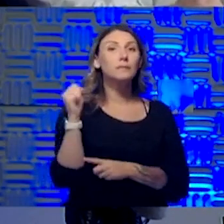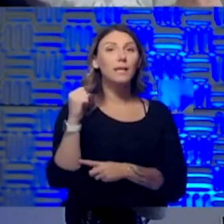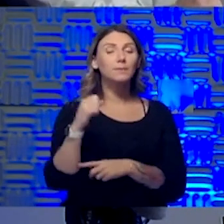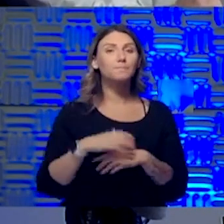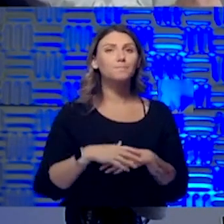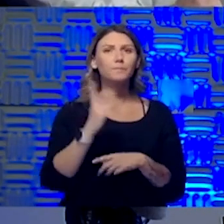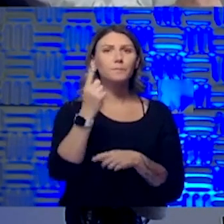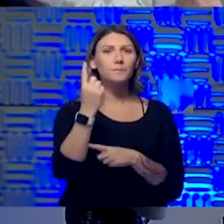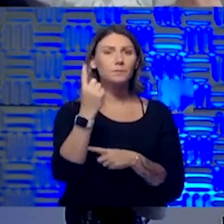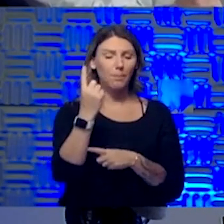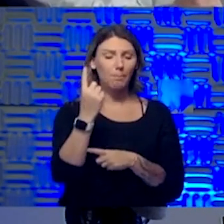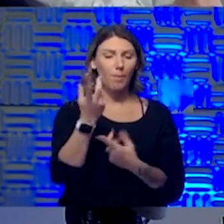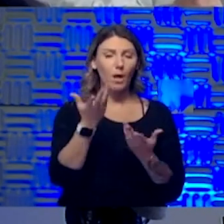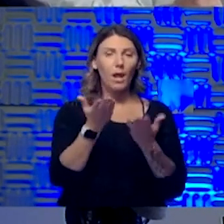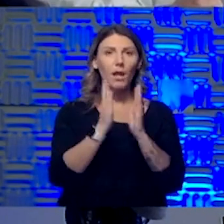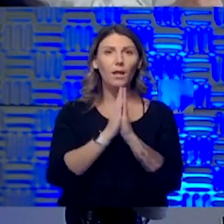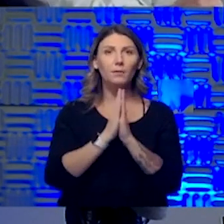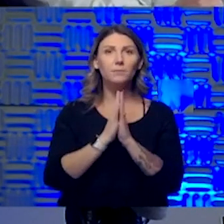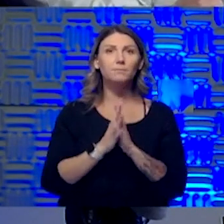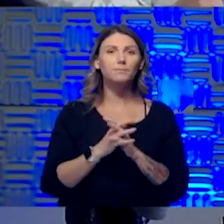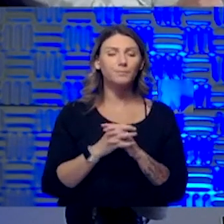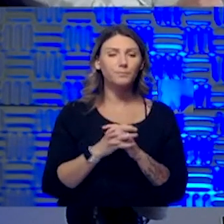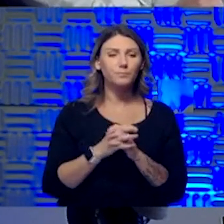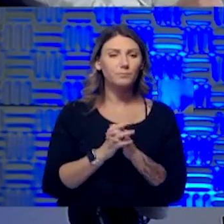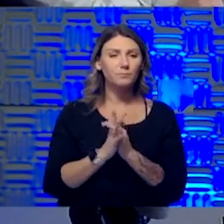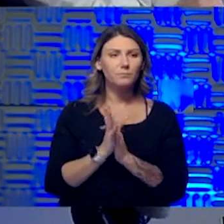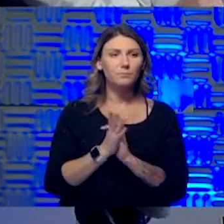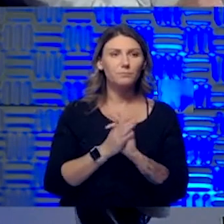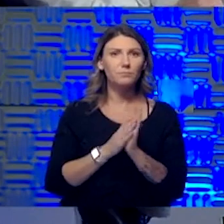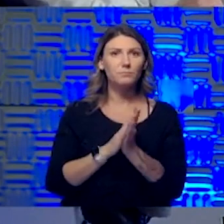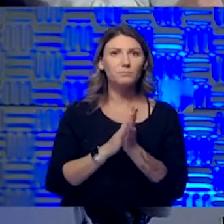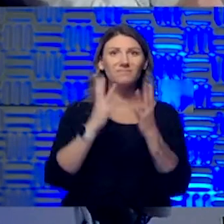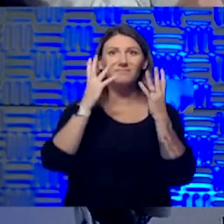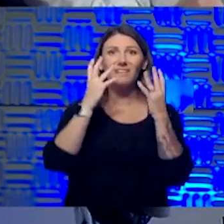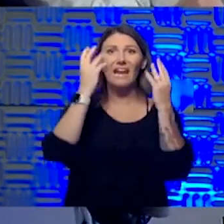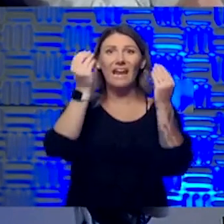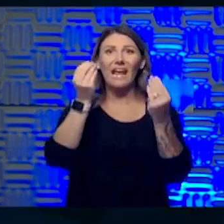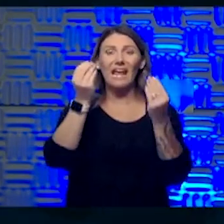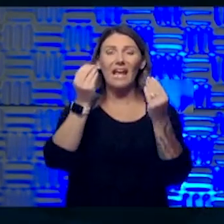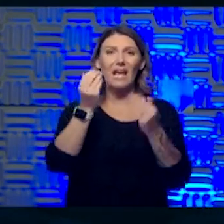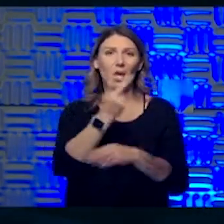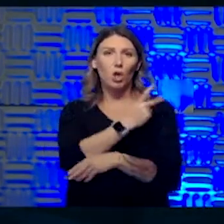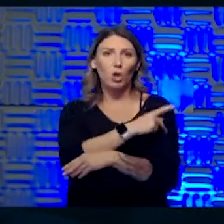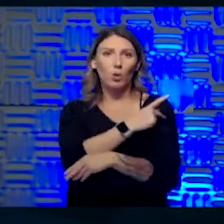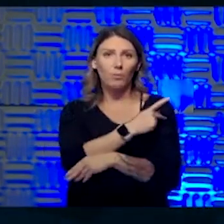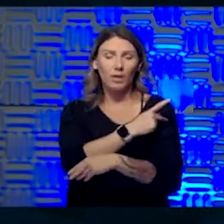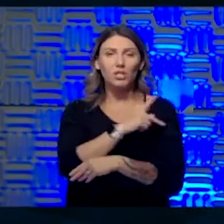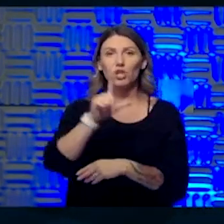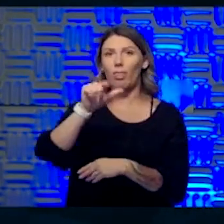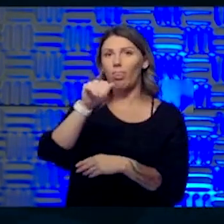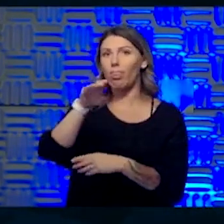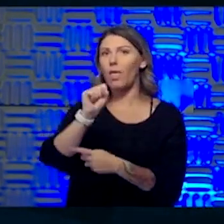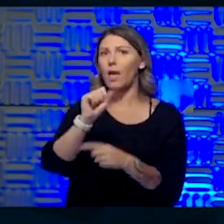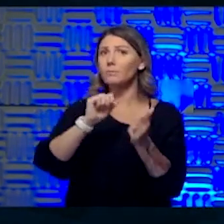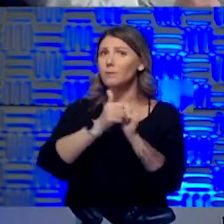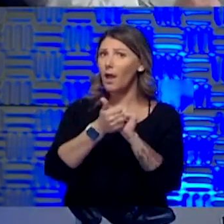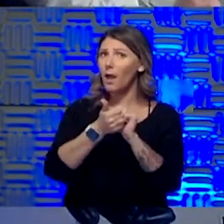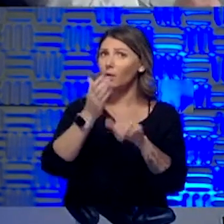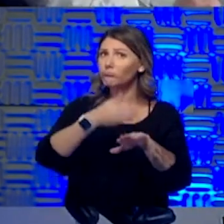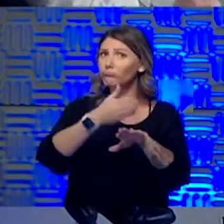Somebody was just asking about our outpatient labs. How have we made them safer? You bet.